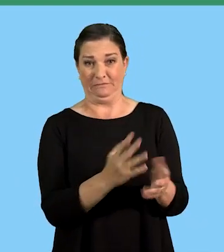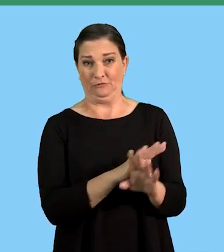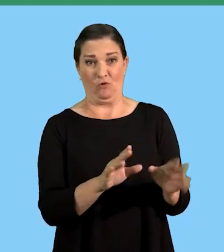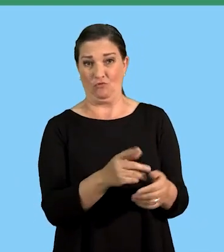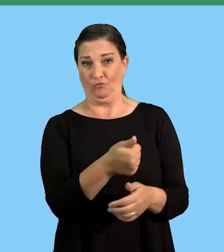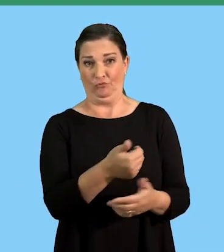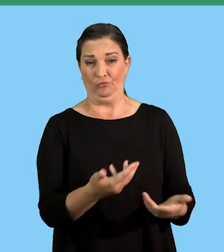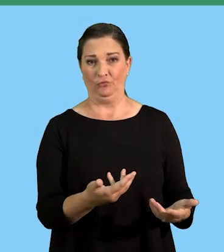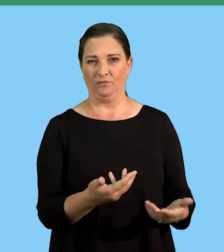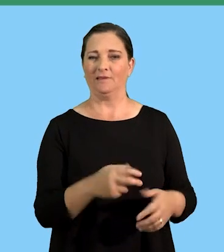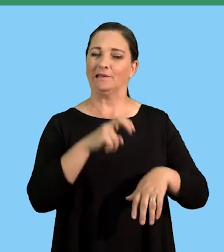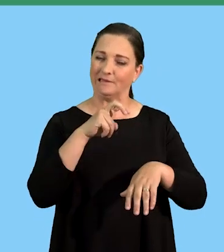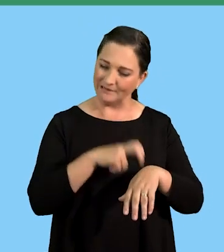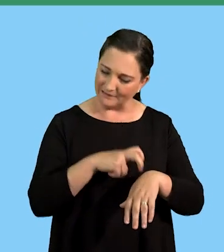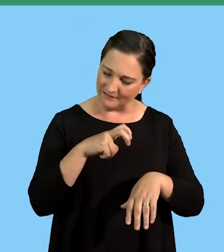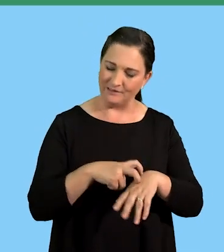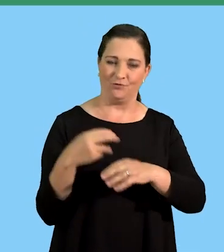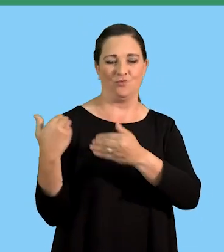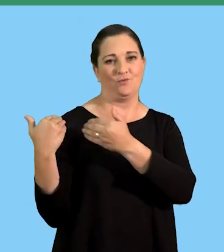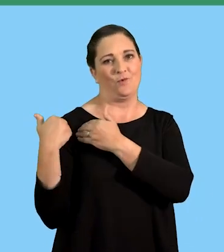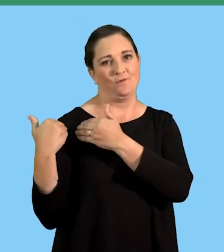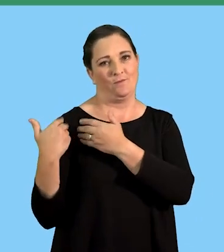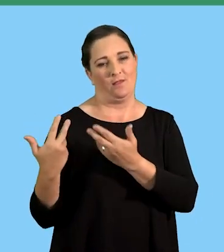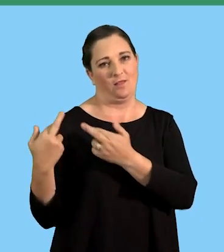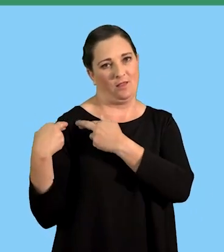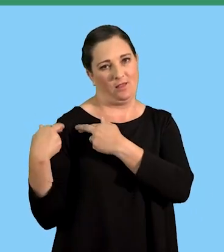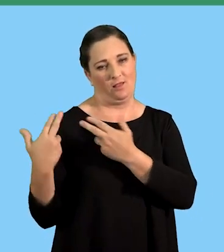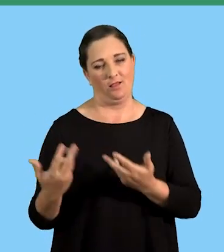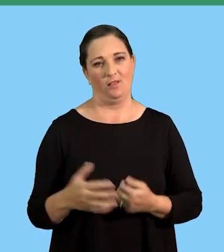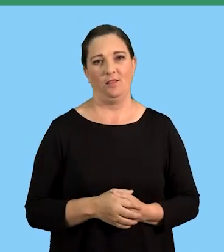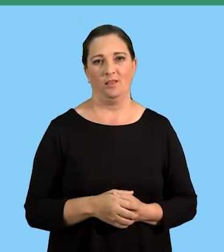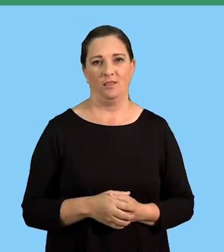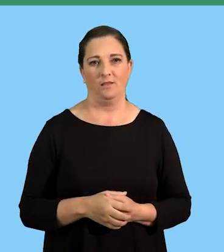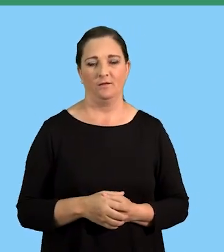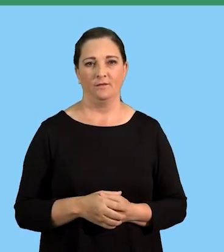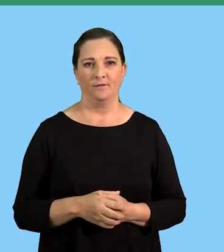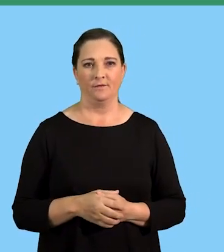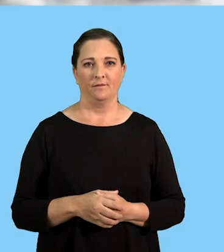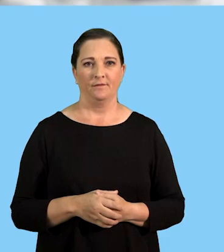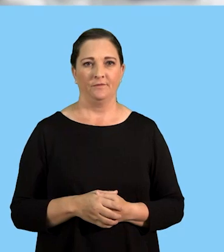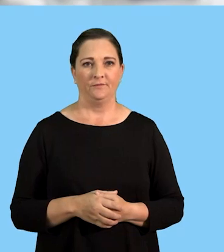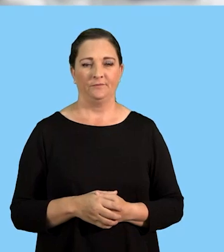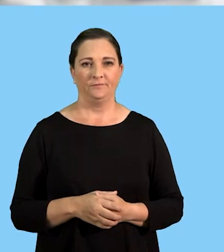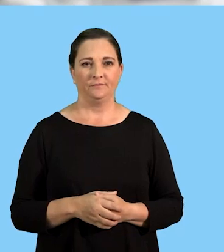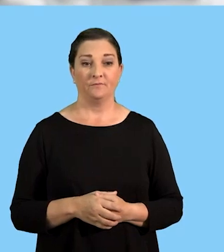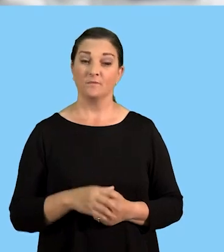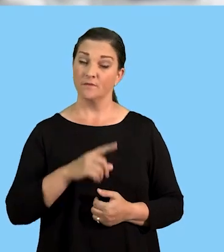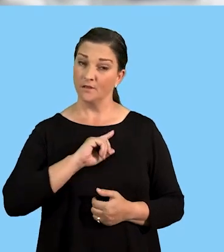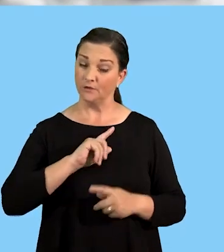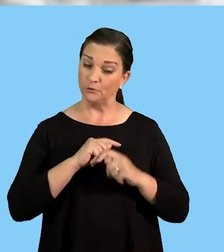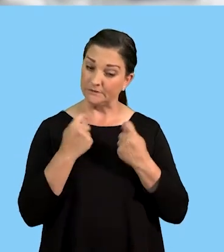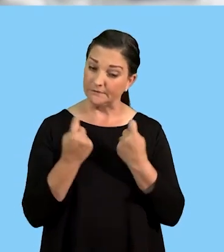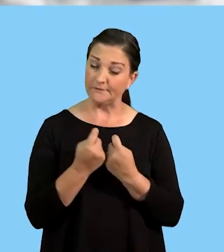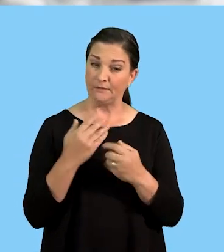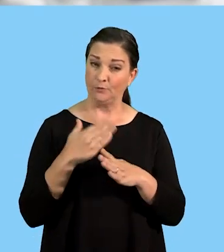So, that is also another aspect or another issue that the follower should know when they are part of a team.